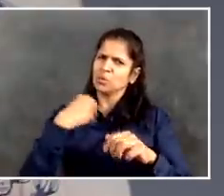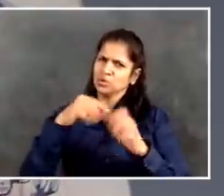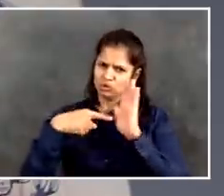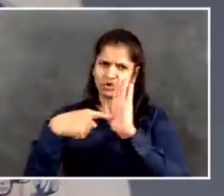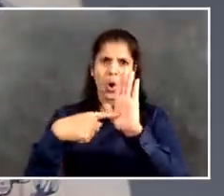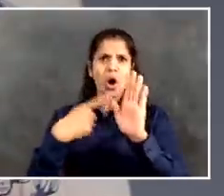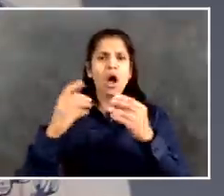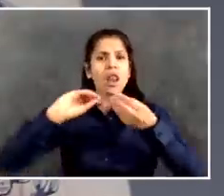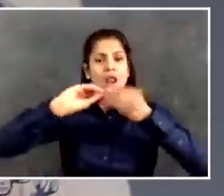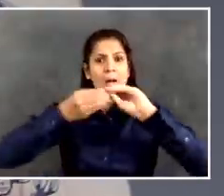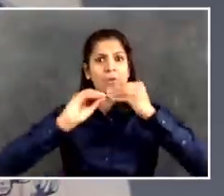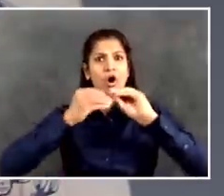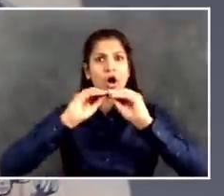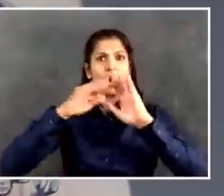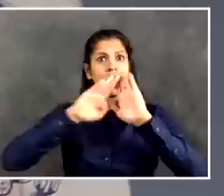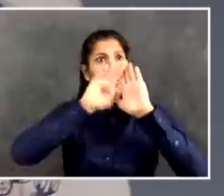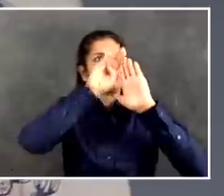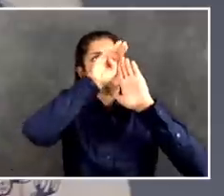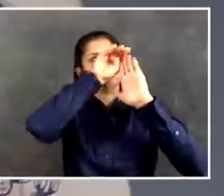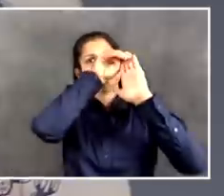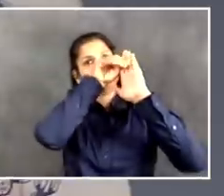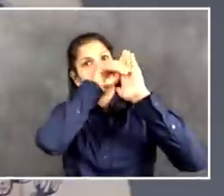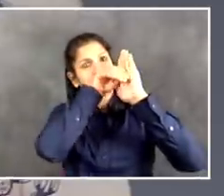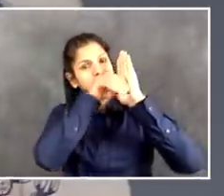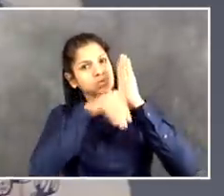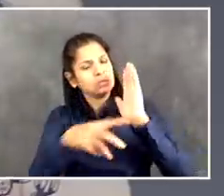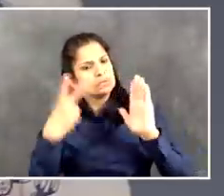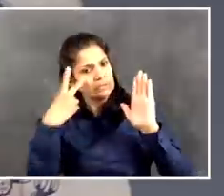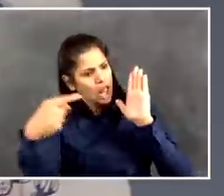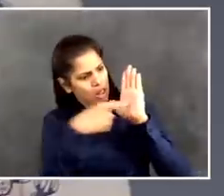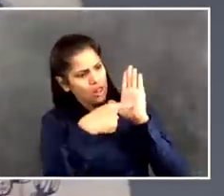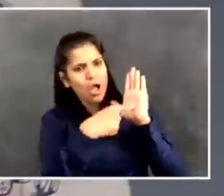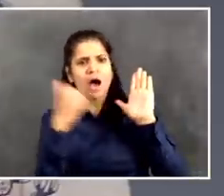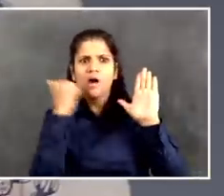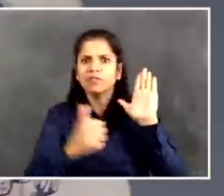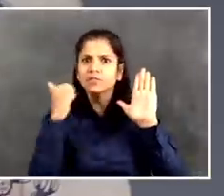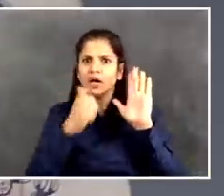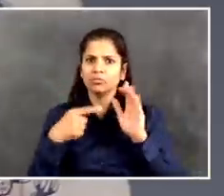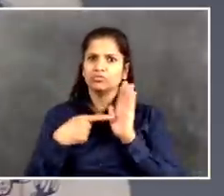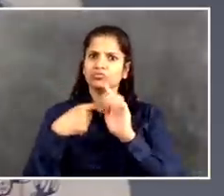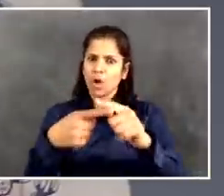into a new reality. But any place that attempts to quote-unquote liberate